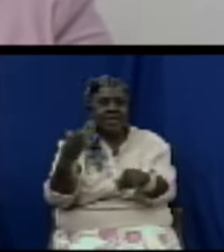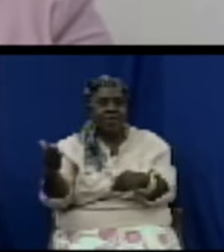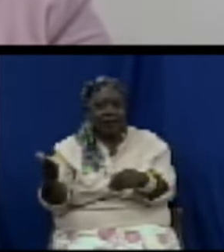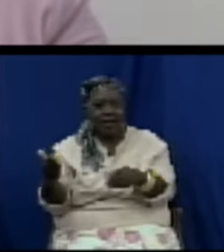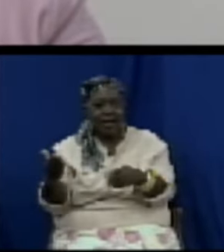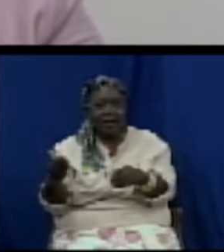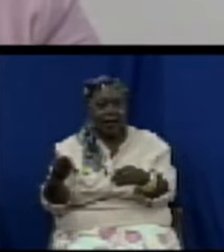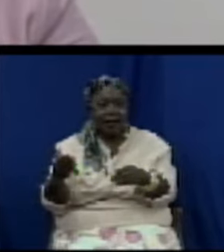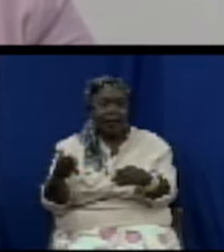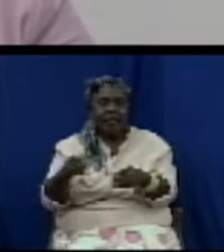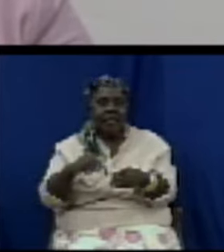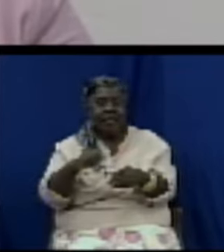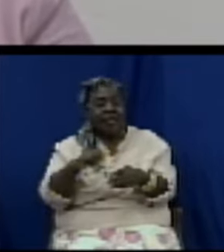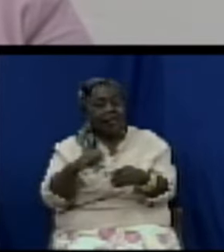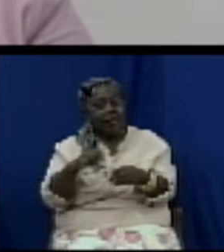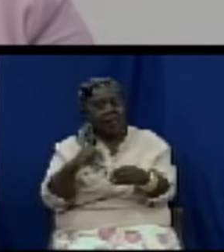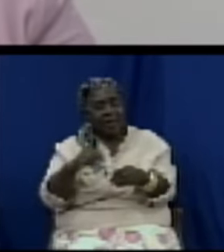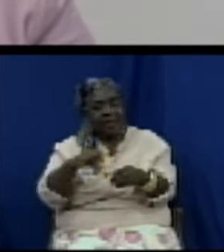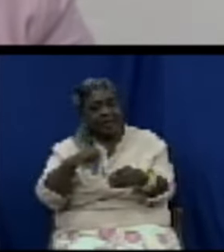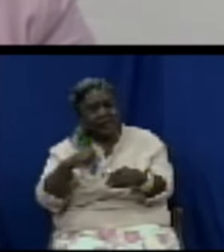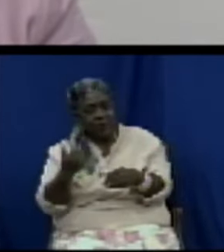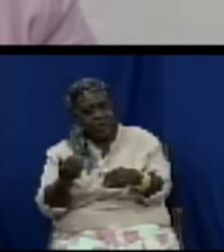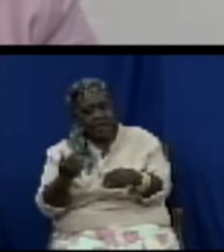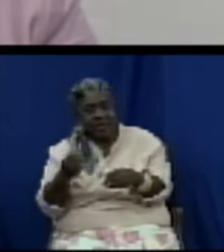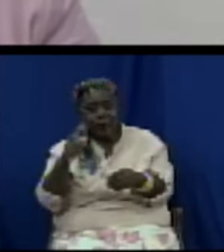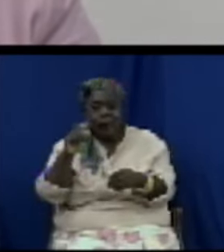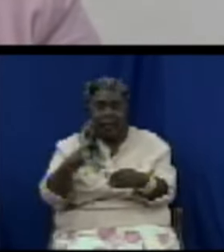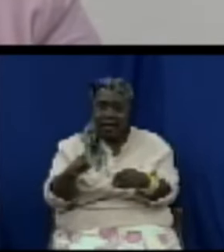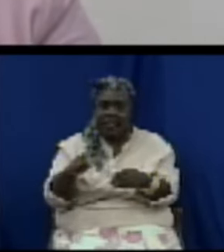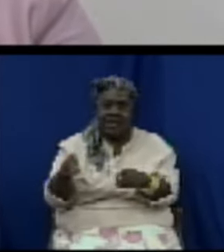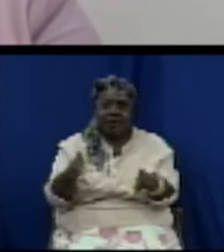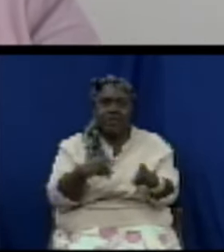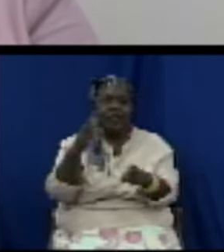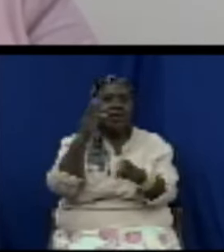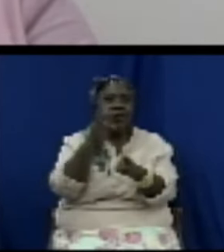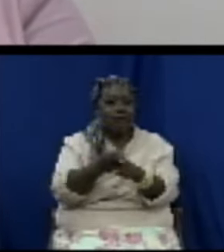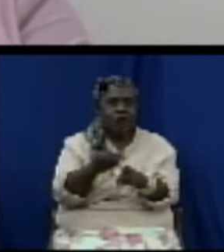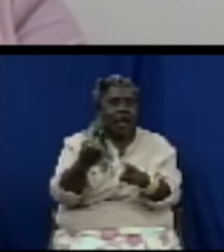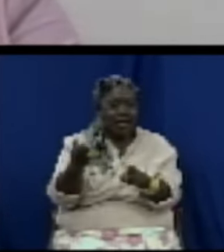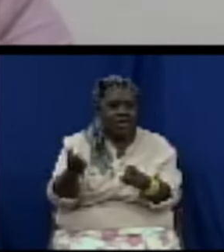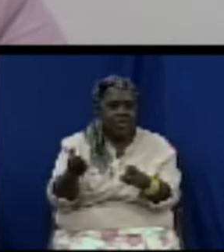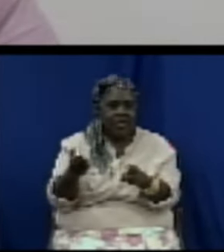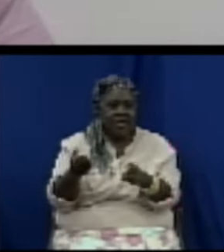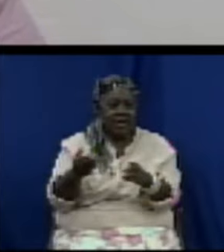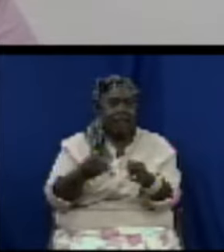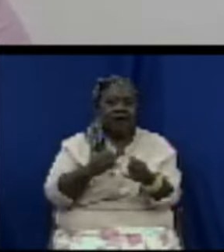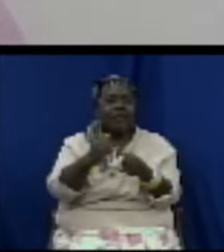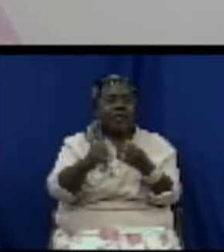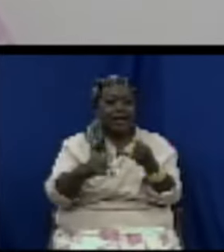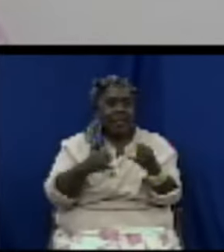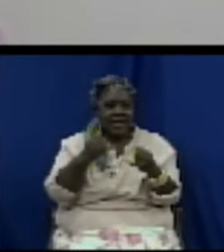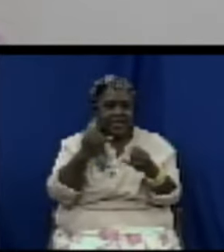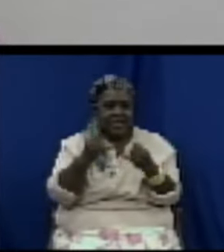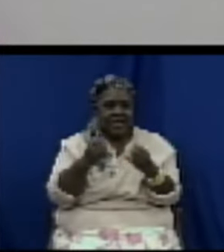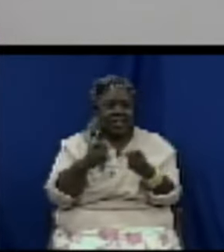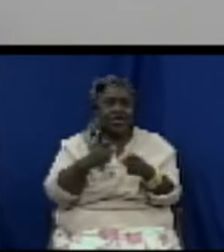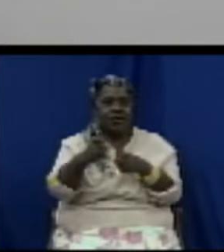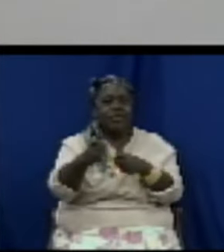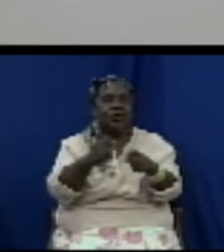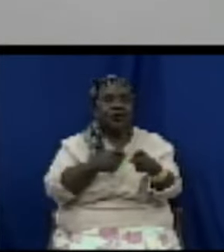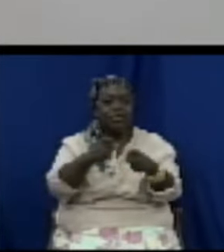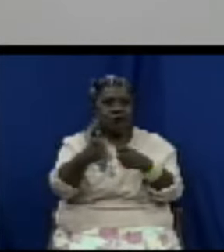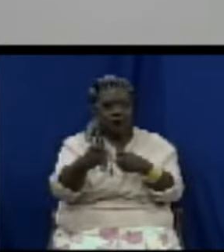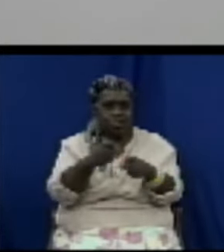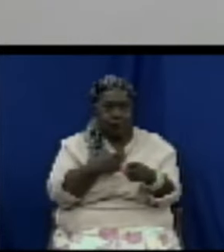must therefore comply with international trade norms which facilitate cooperation growth and